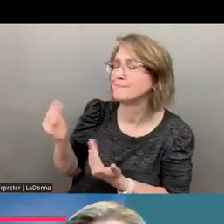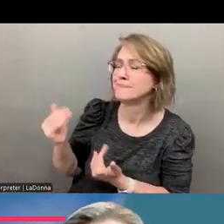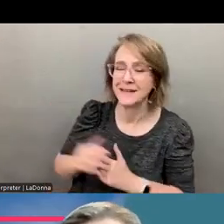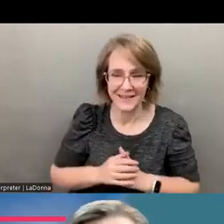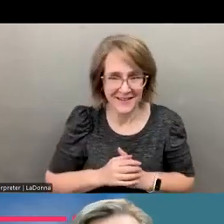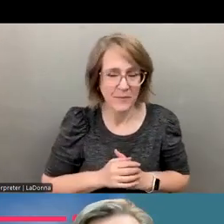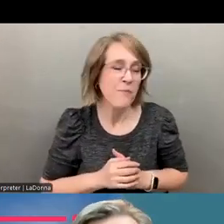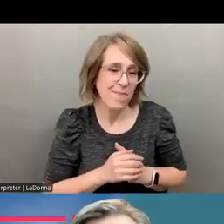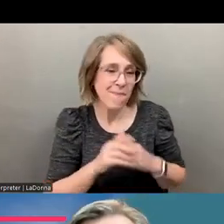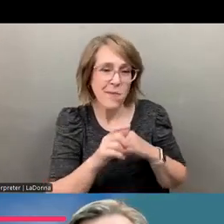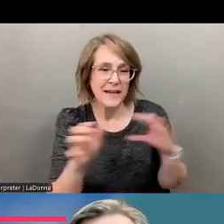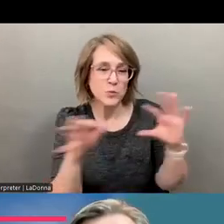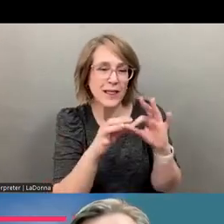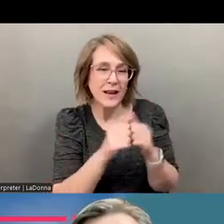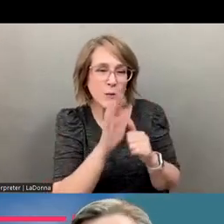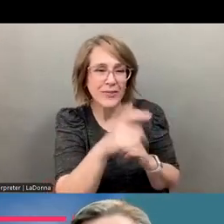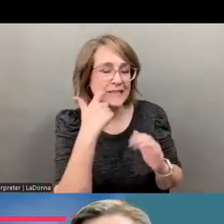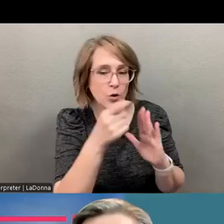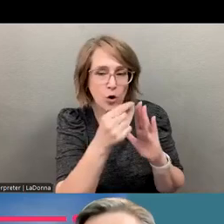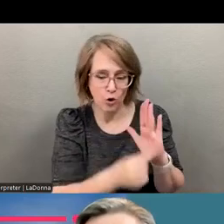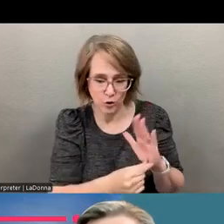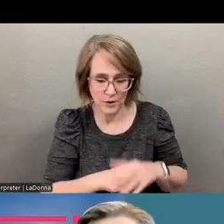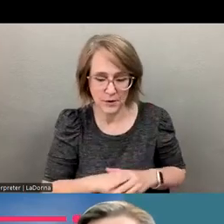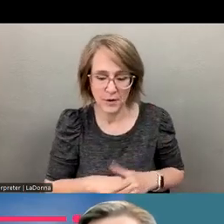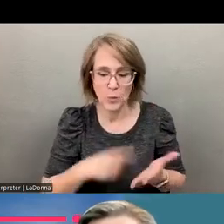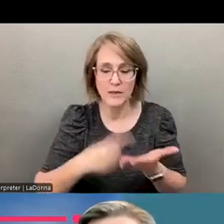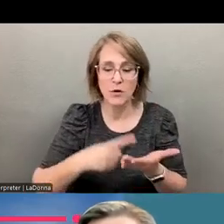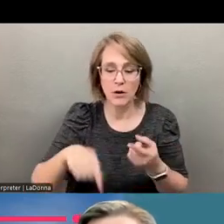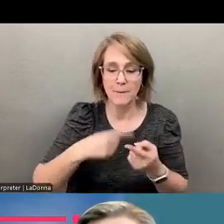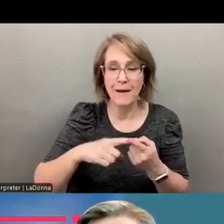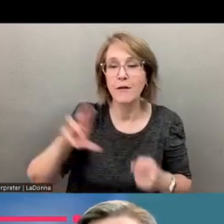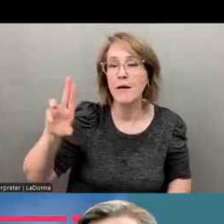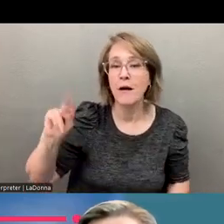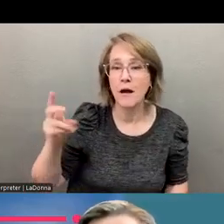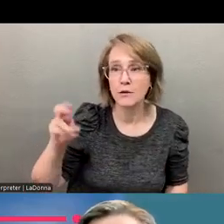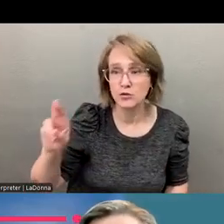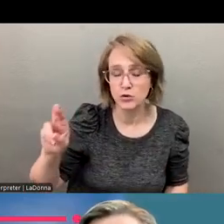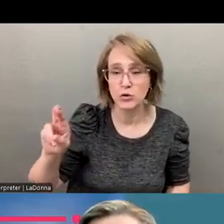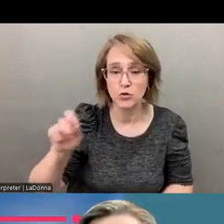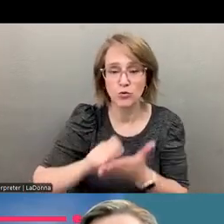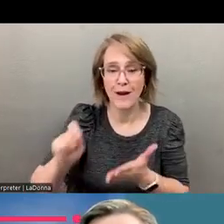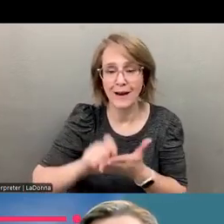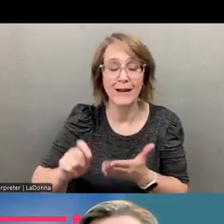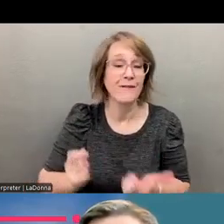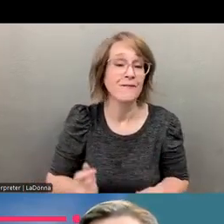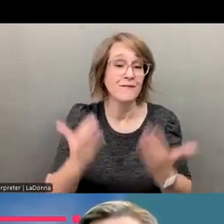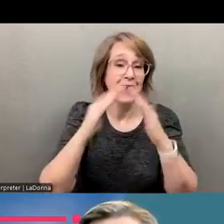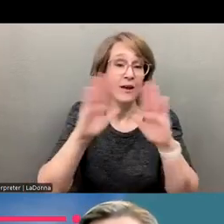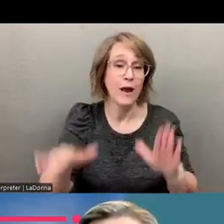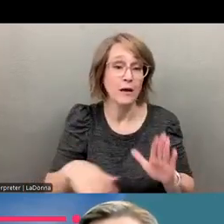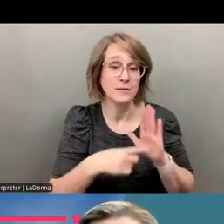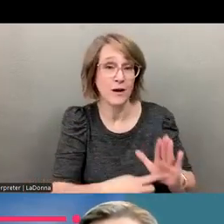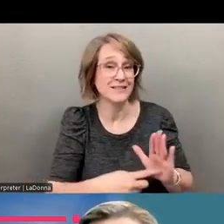but they tie into this article too. But as we discussed the underwriting, uh, firehouse model and some of the systems that